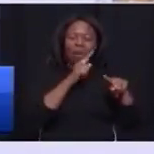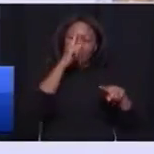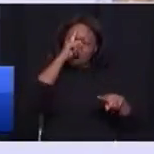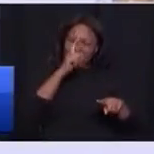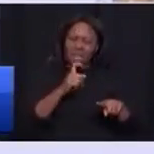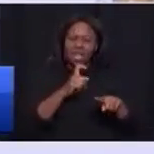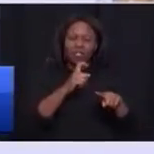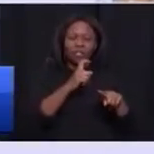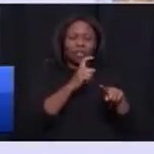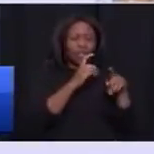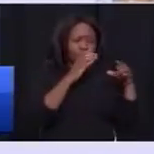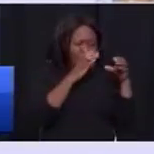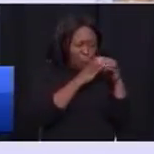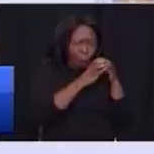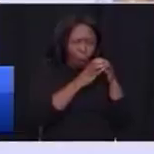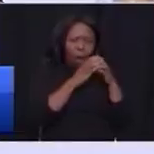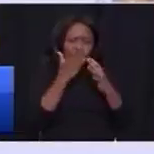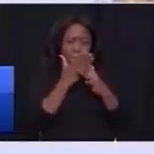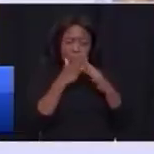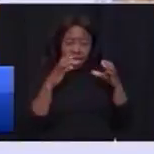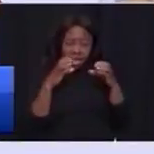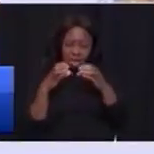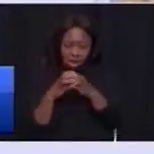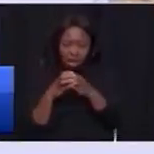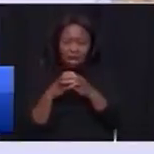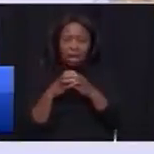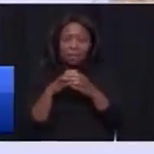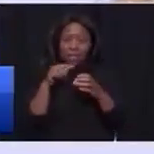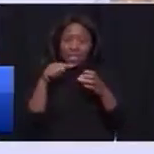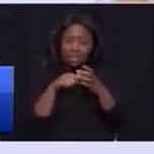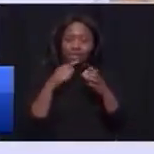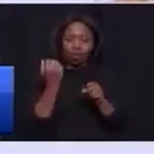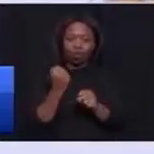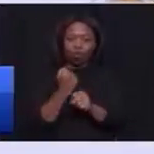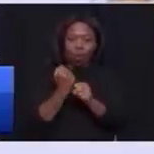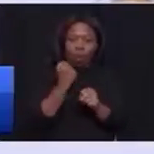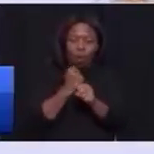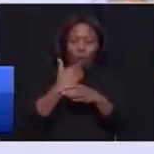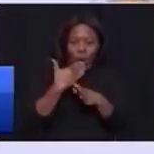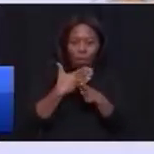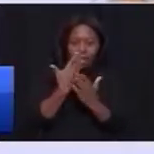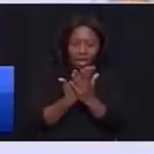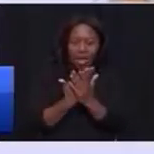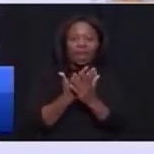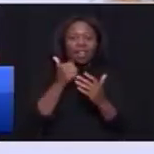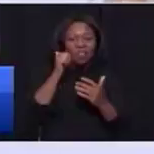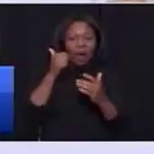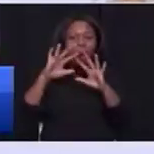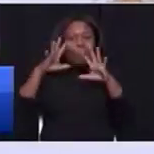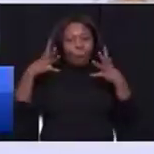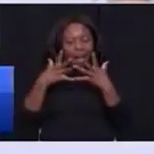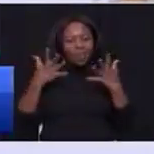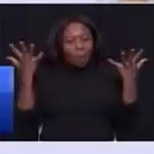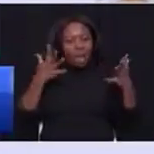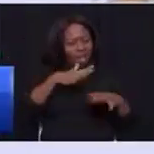by small and medium-sized businesses in general in our province. And that's where the rest of the world is. More jobs